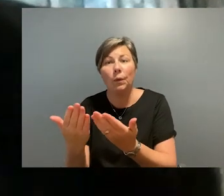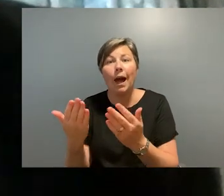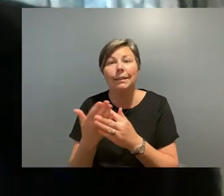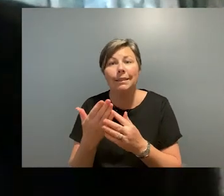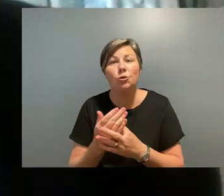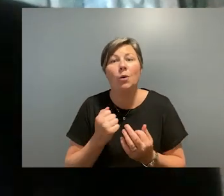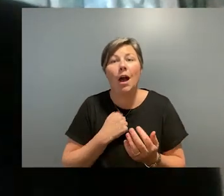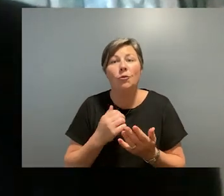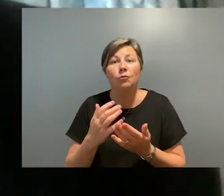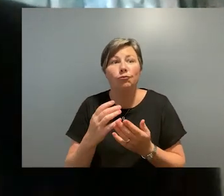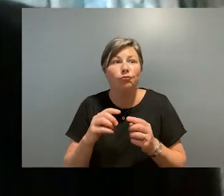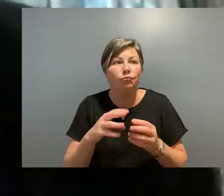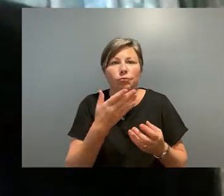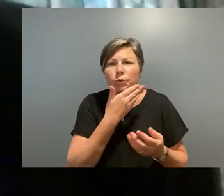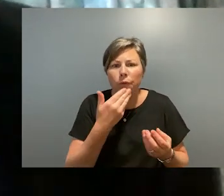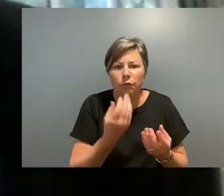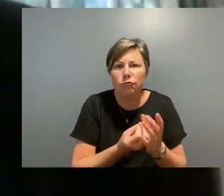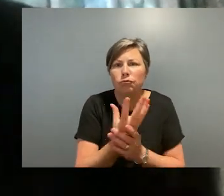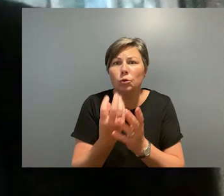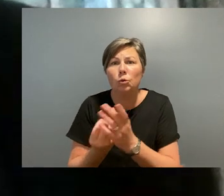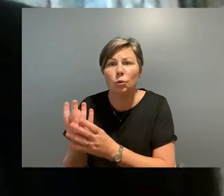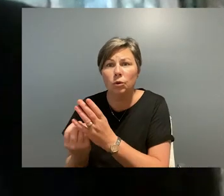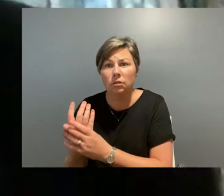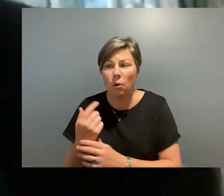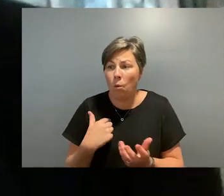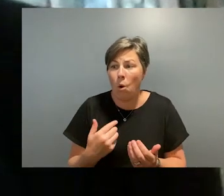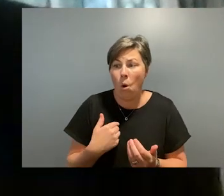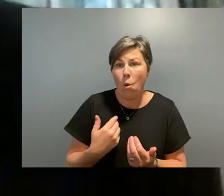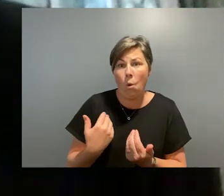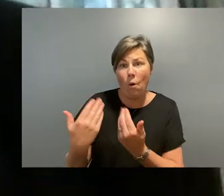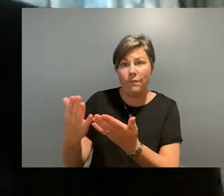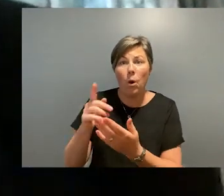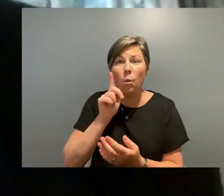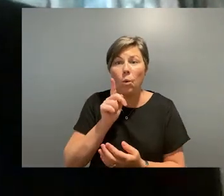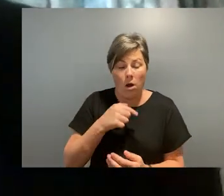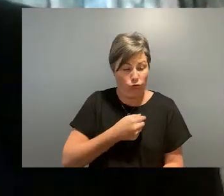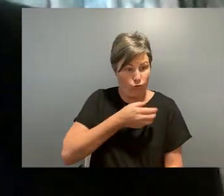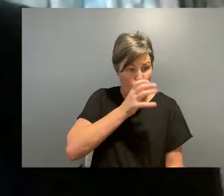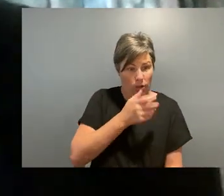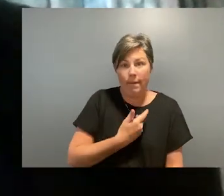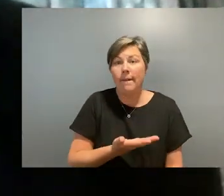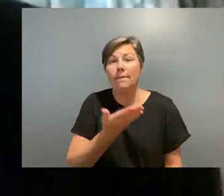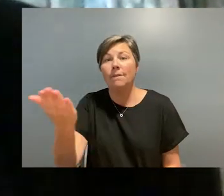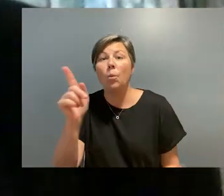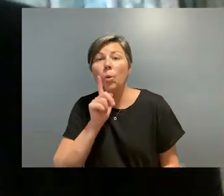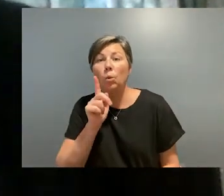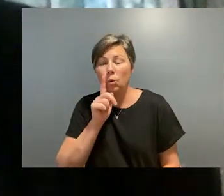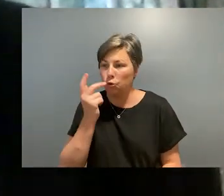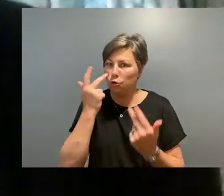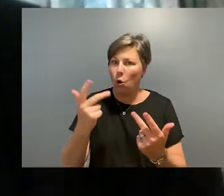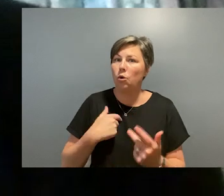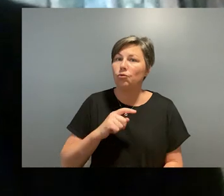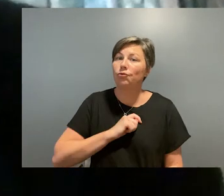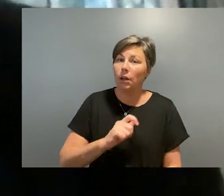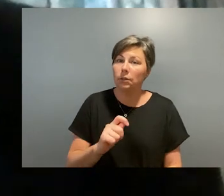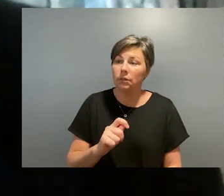We would snap the spear to symbolise your safety. We would offer you water after we drank it to symbolise trust and respect, and then we get you to